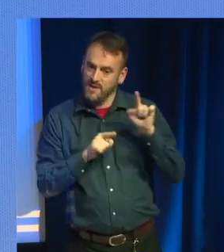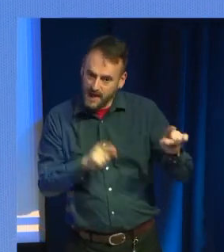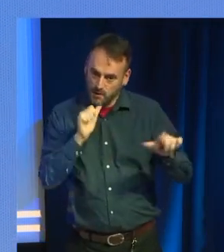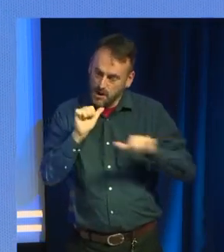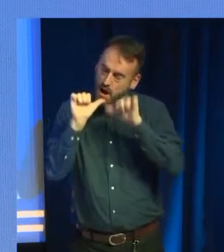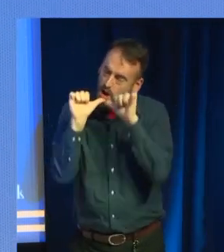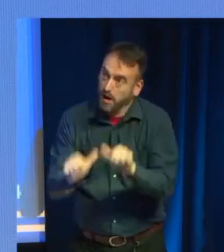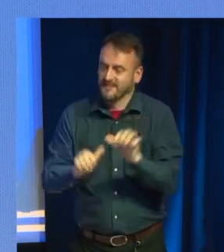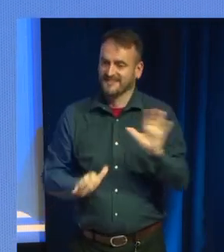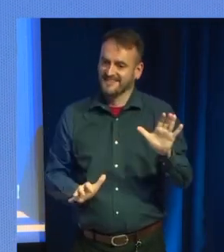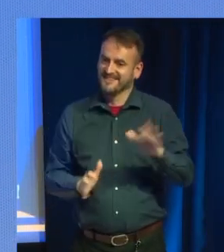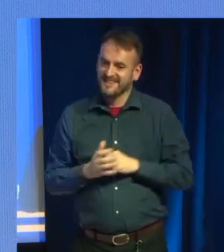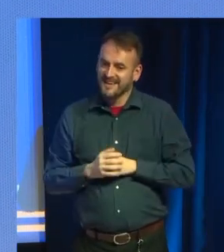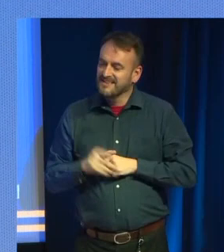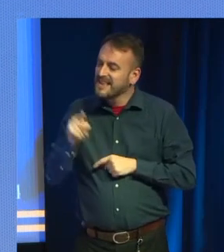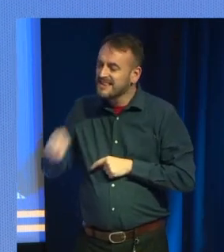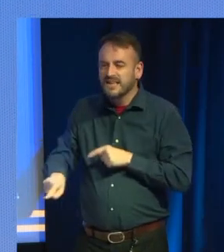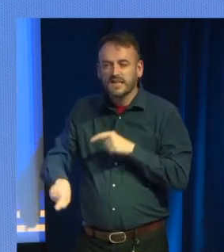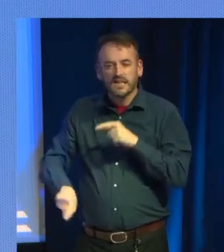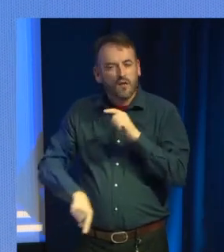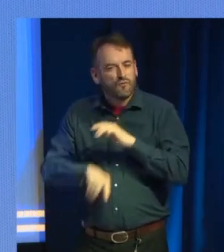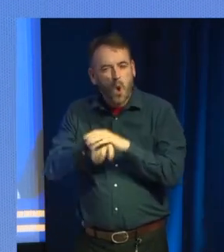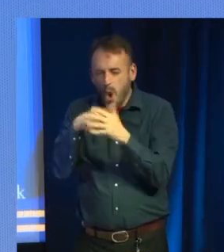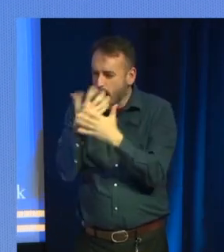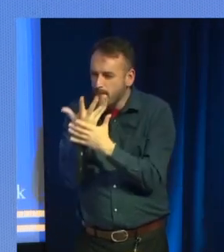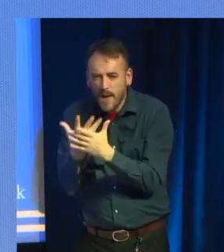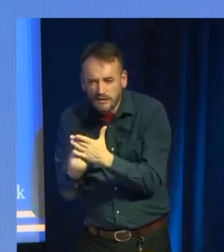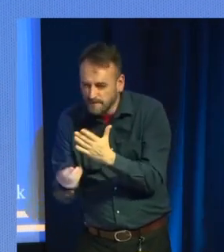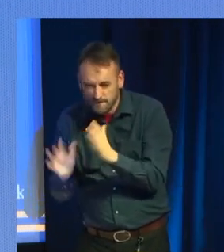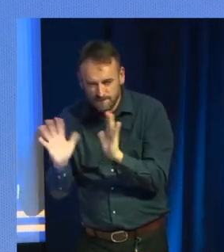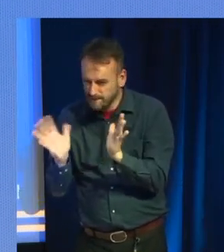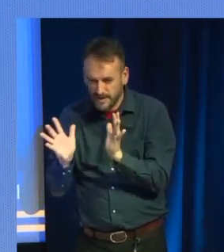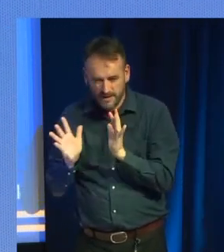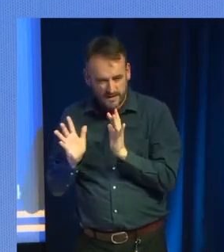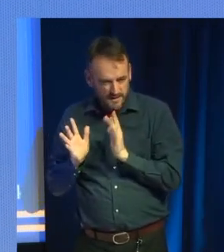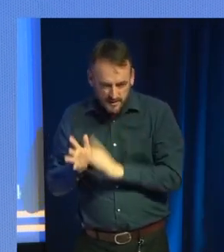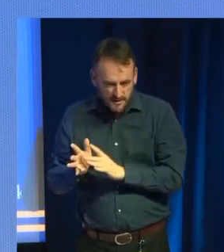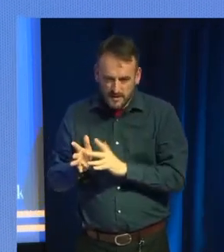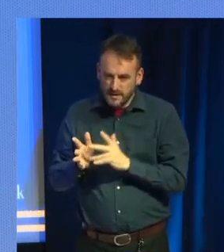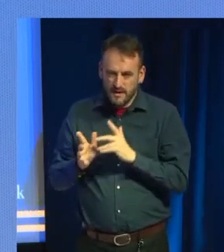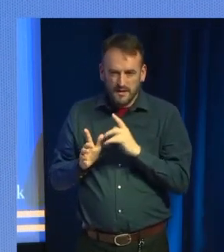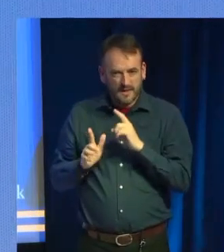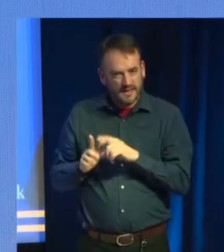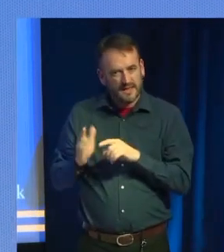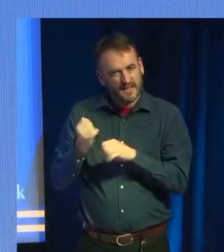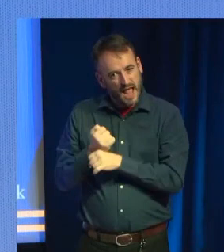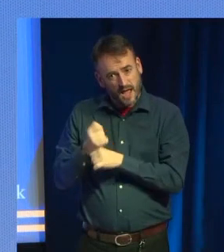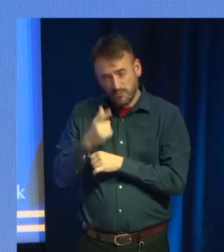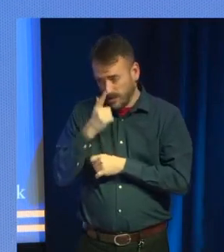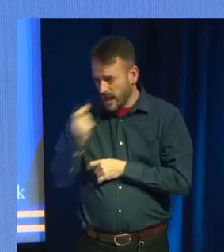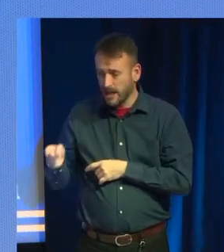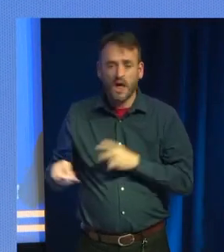immersion. You can't get really involved in a game where you can, you know, do something else while you're talking to it. But it's accessibility.